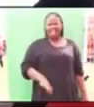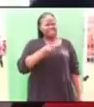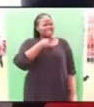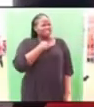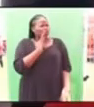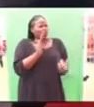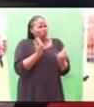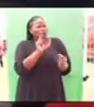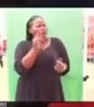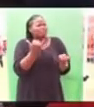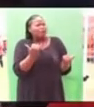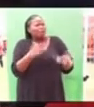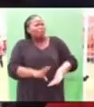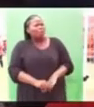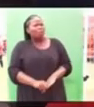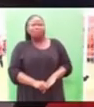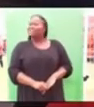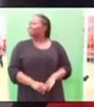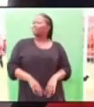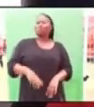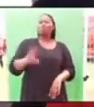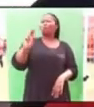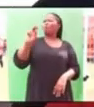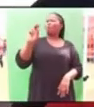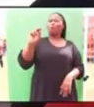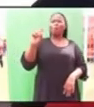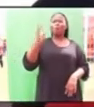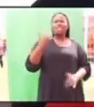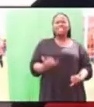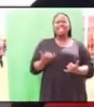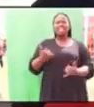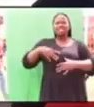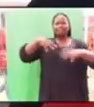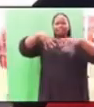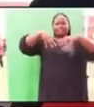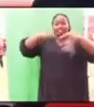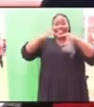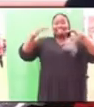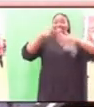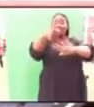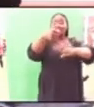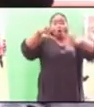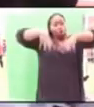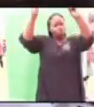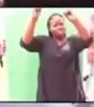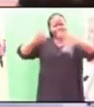What are we going to do now? But better, stage 6, load shading.